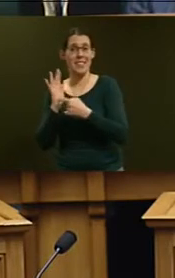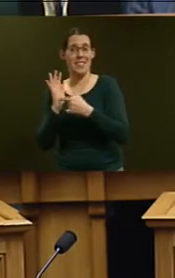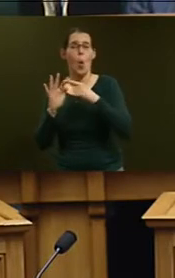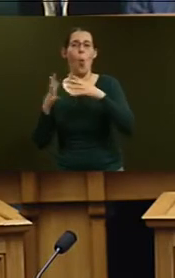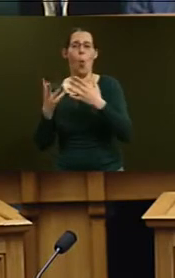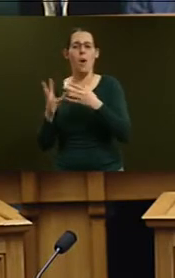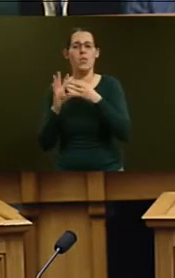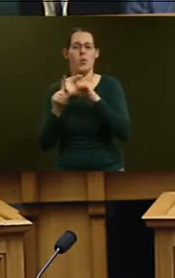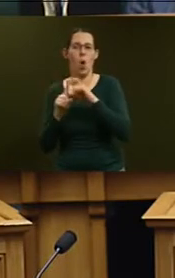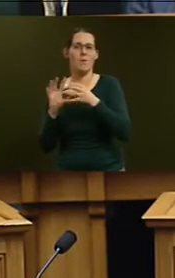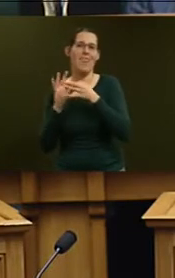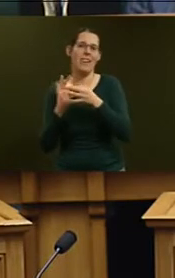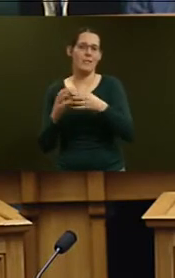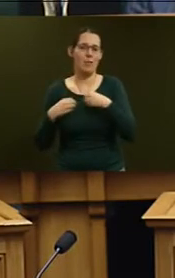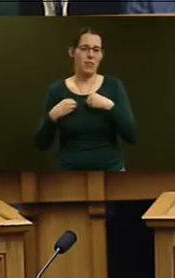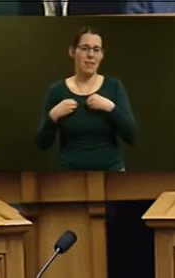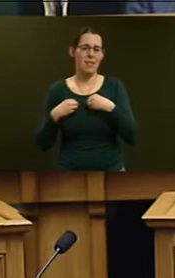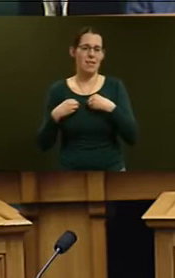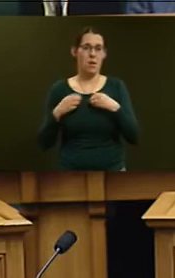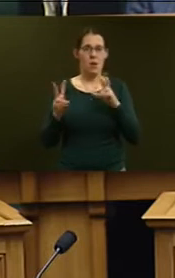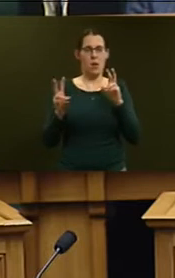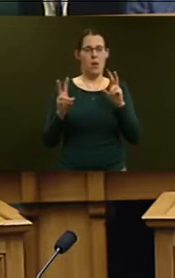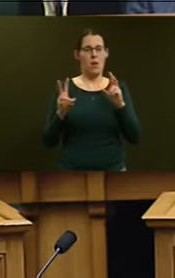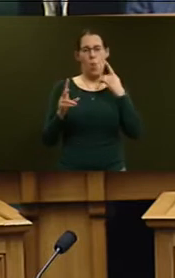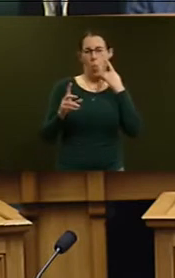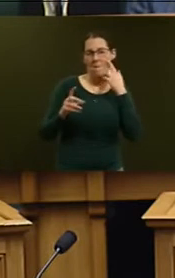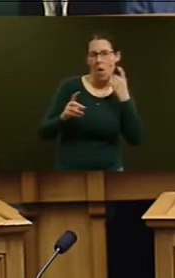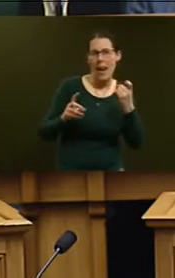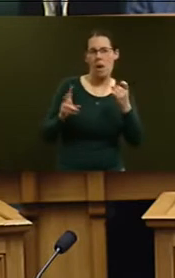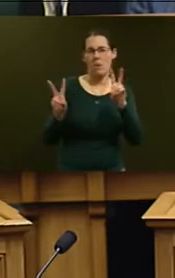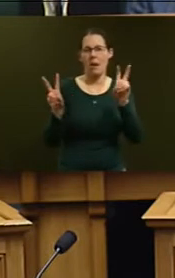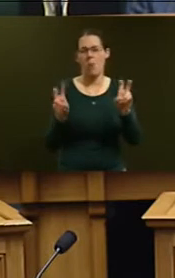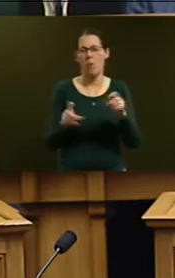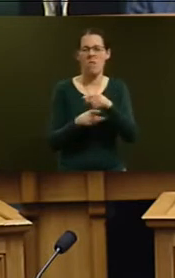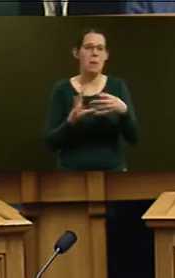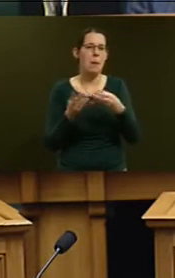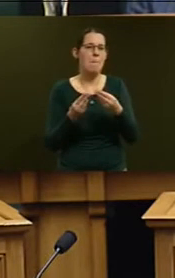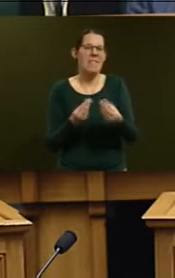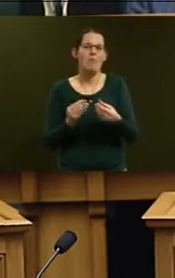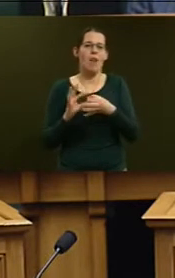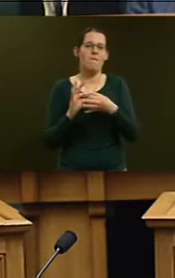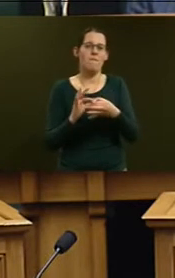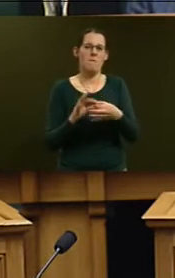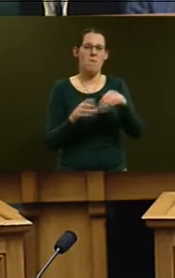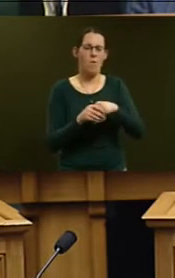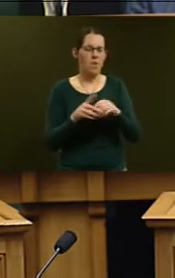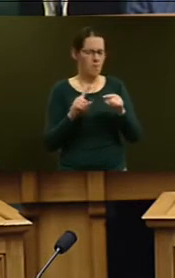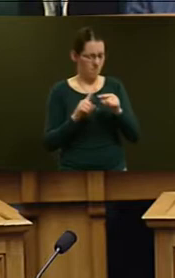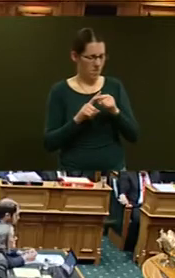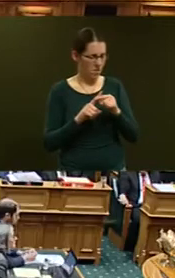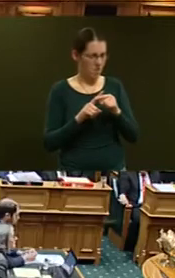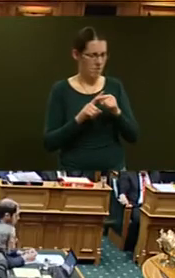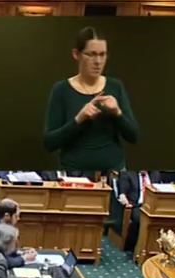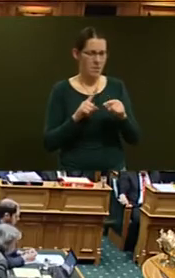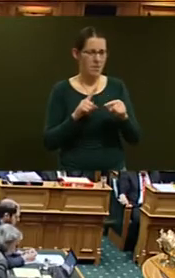involved, involved in the majority of their services provided to the project since 2013, and what steps did he take?